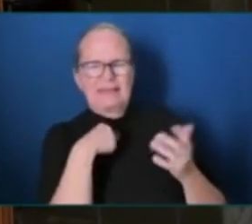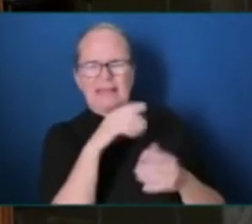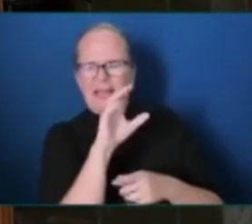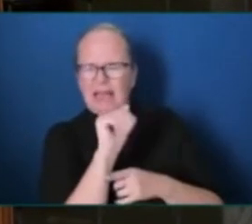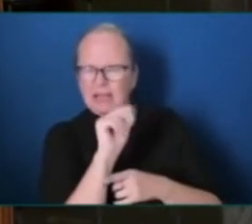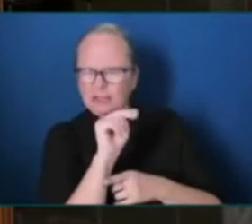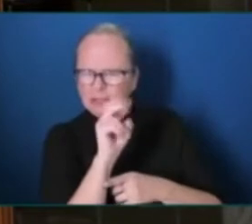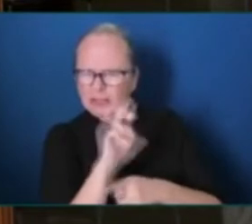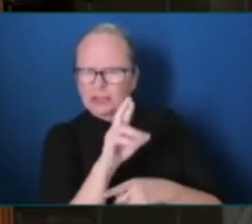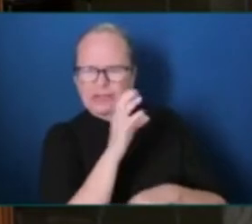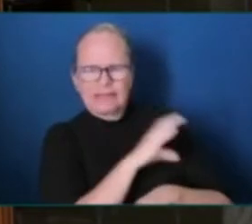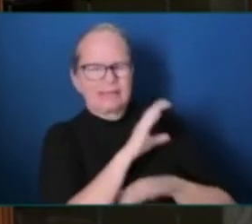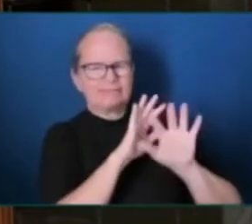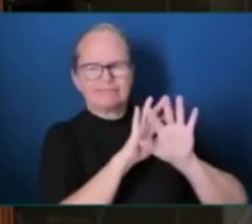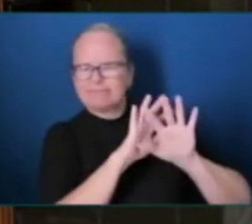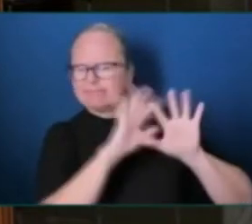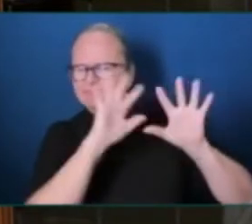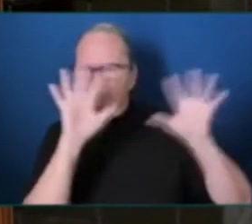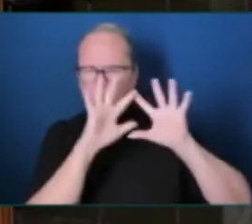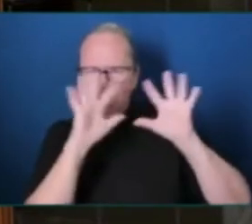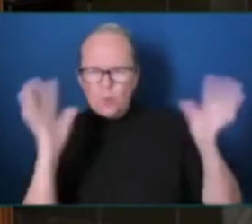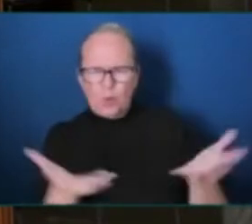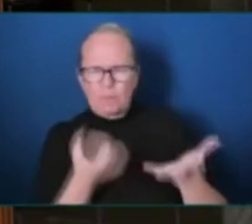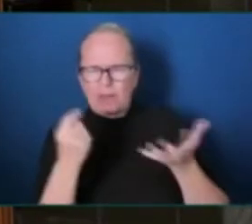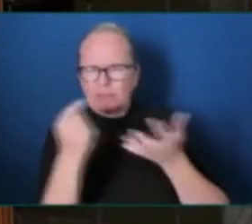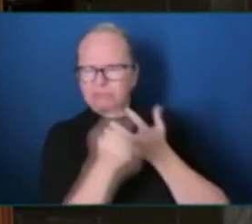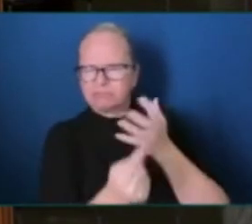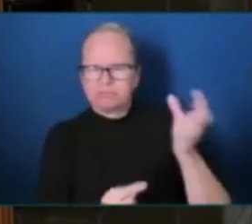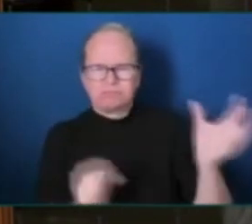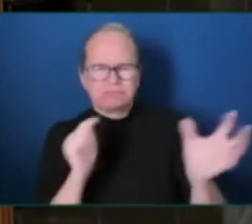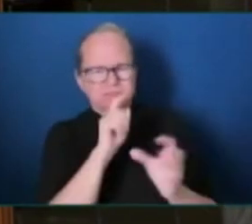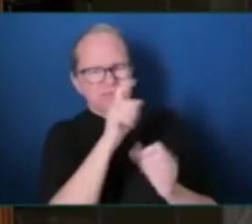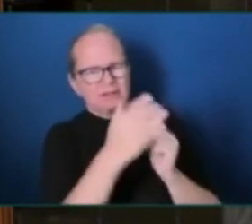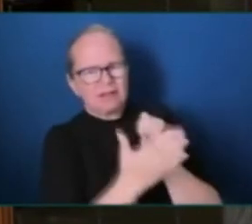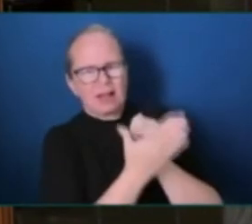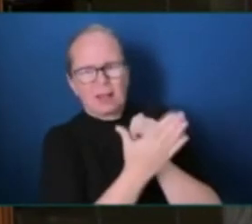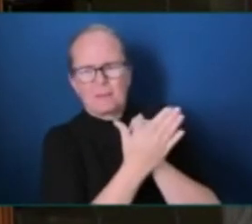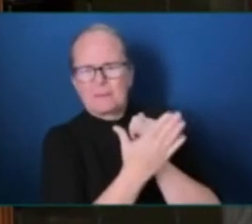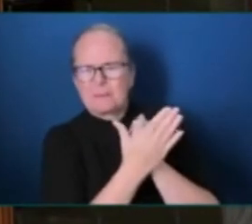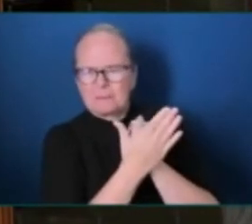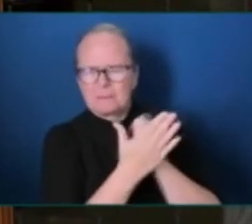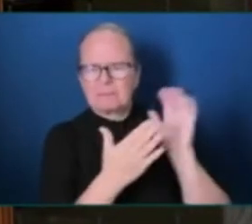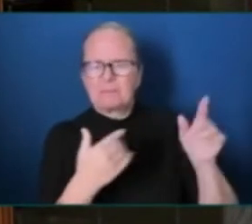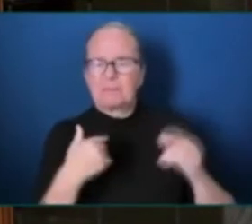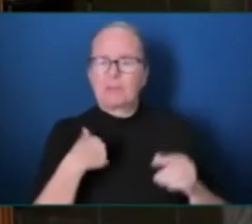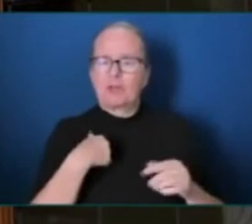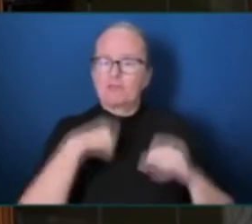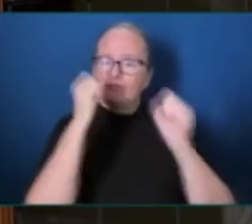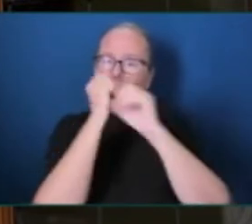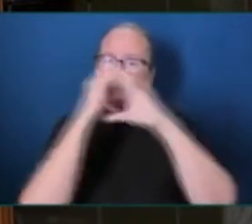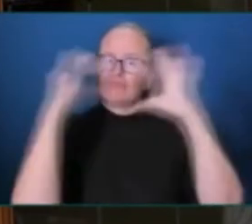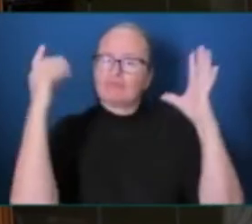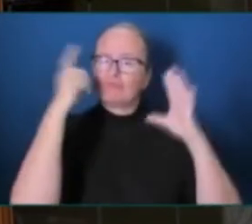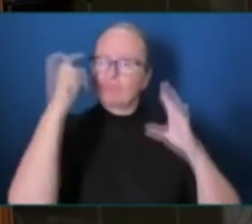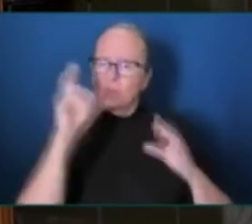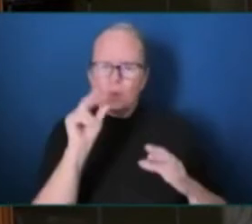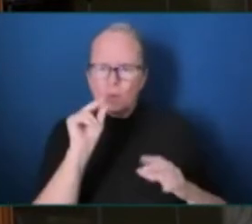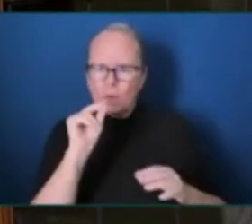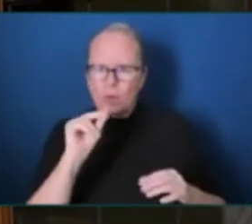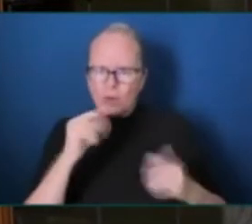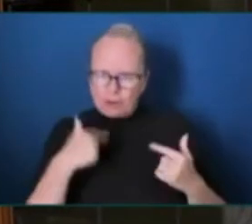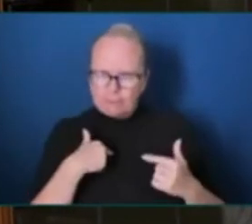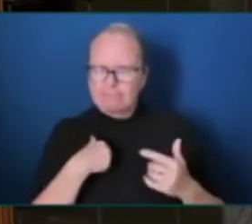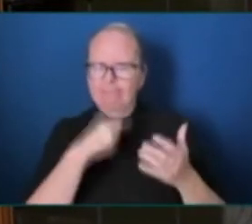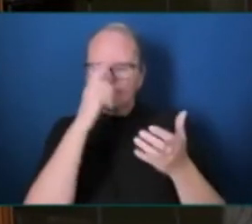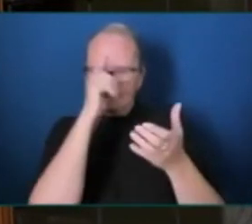and I'm not saying this will initiate any kind of definitive answer or cure to cancer, but I believe in miracles. From